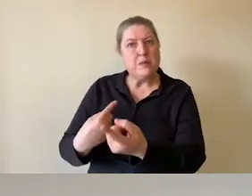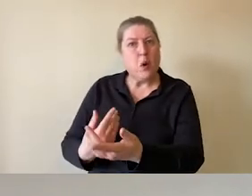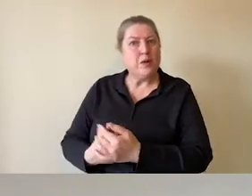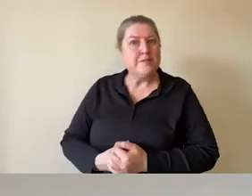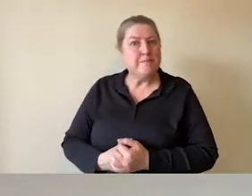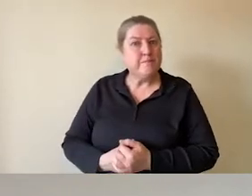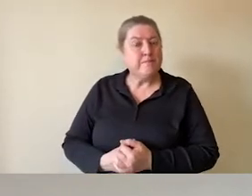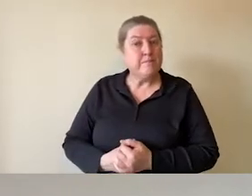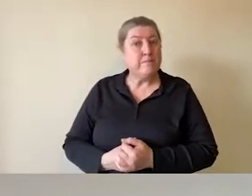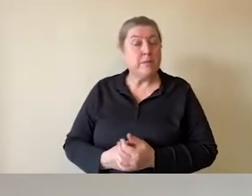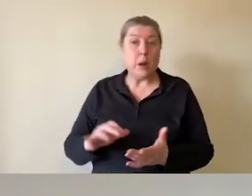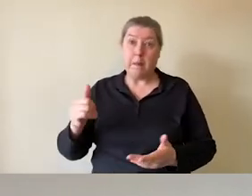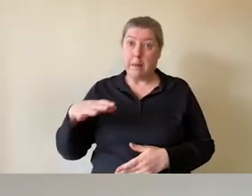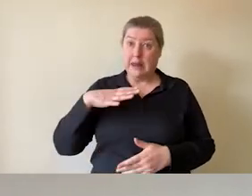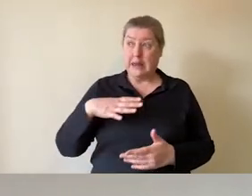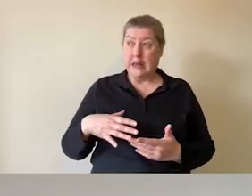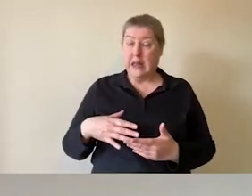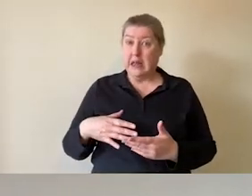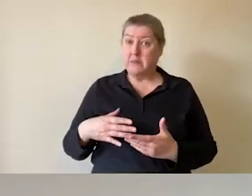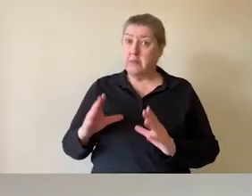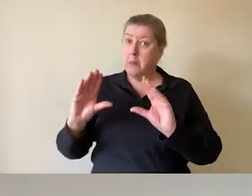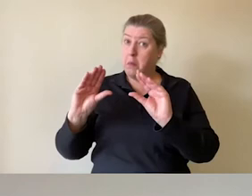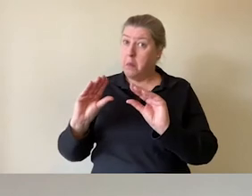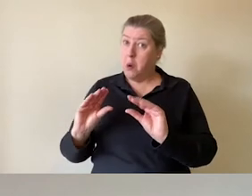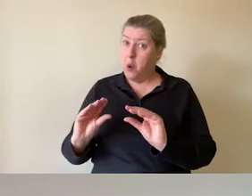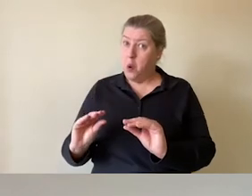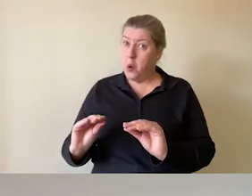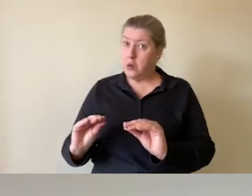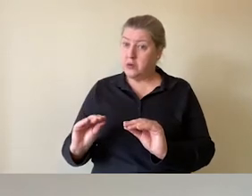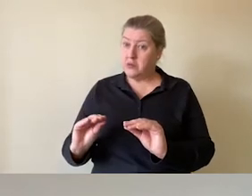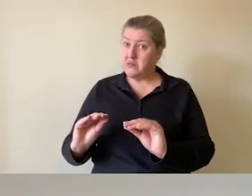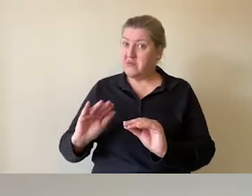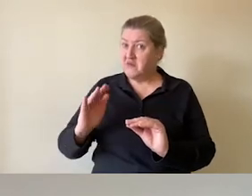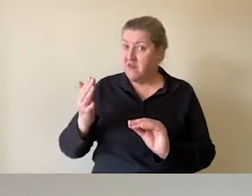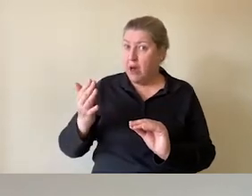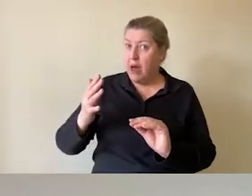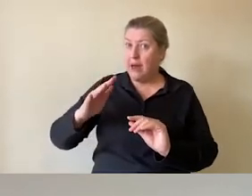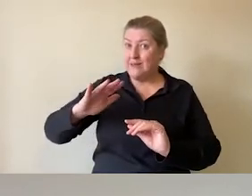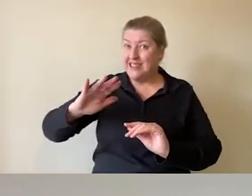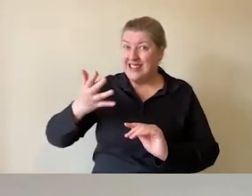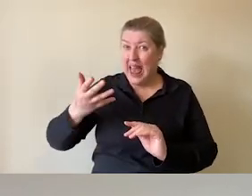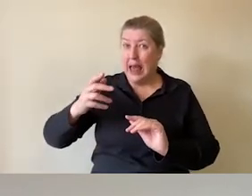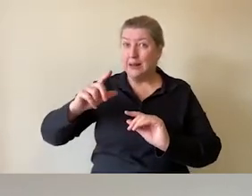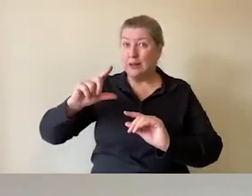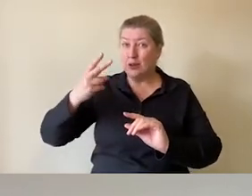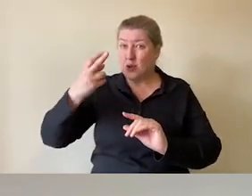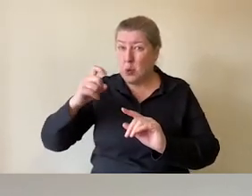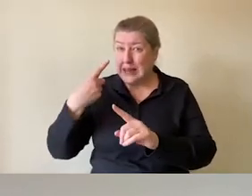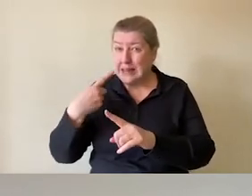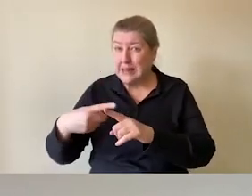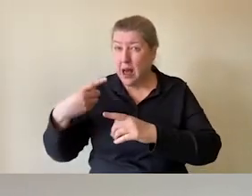You might need to allow a pause that is perhaps 5 or 10 or 20 times longer